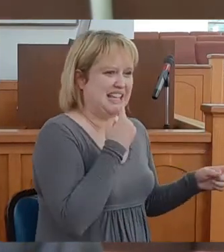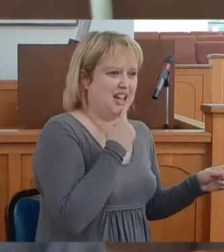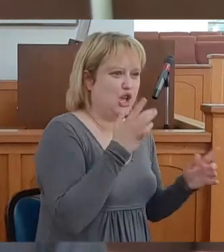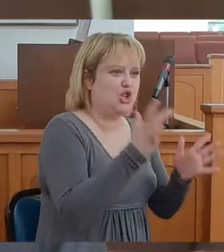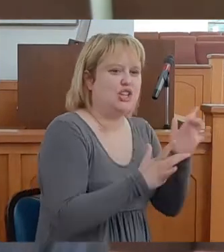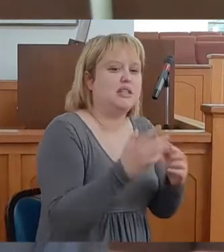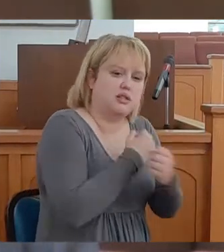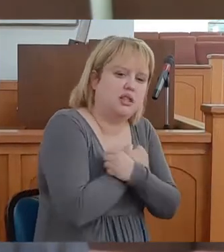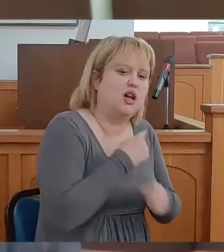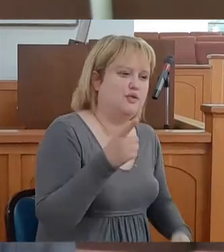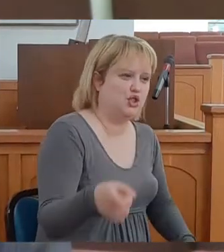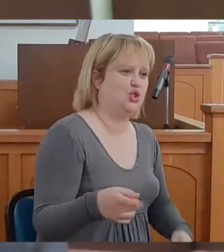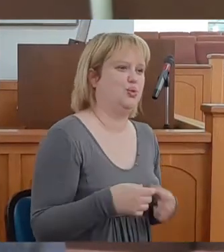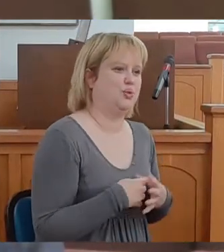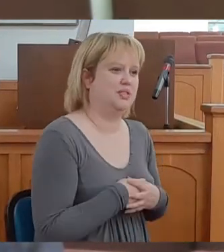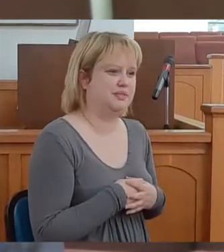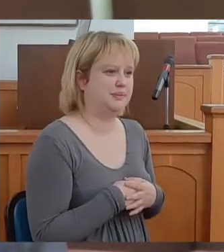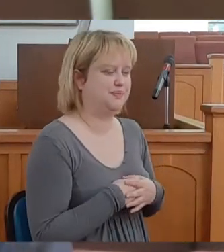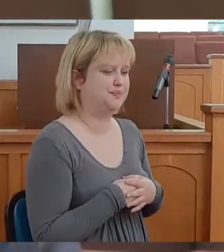Jesus loves you.